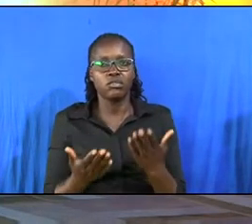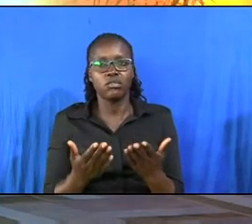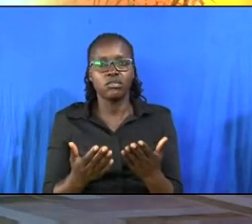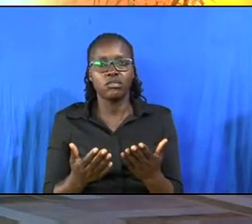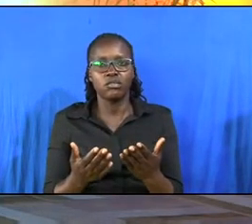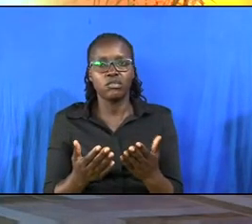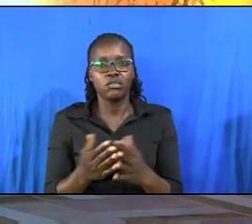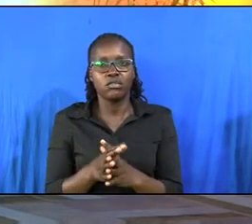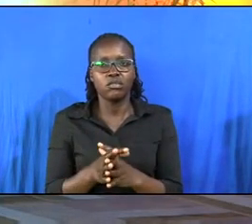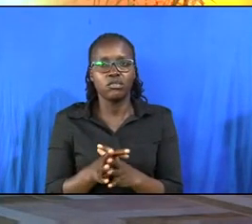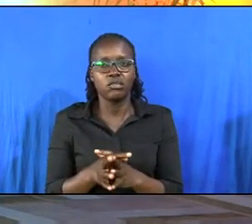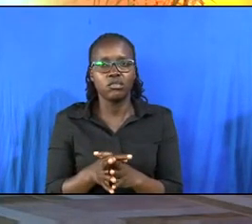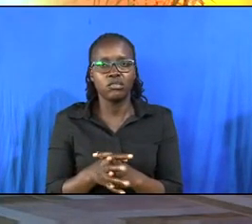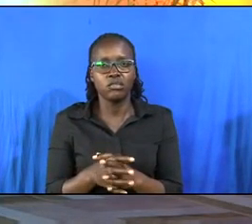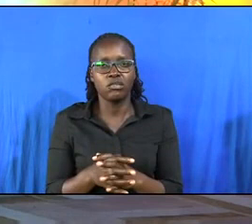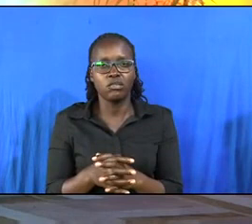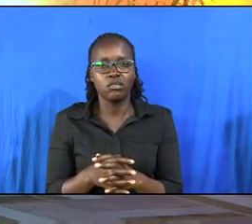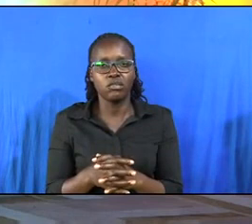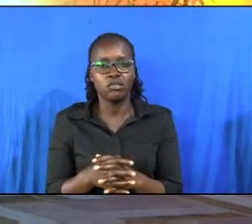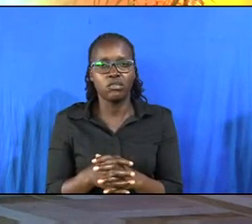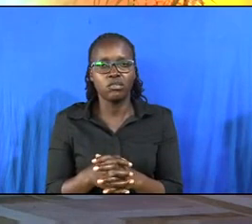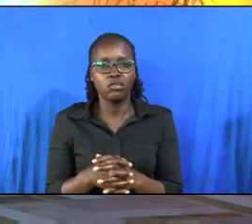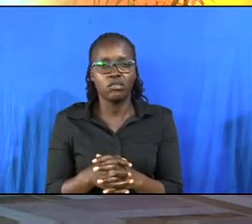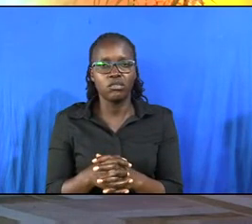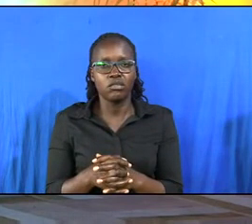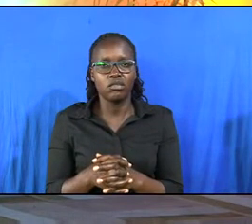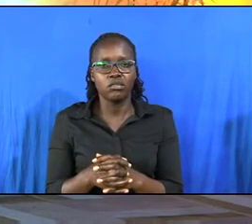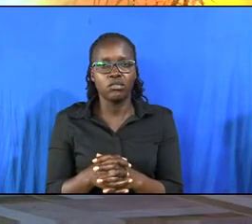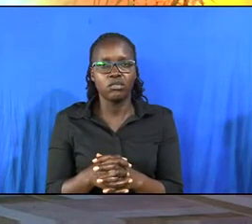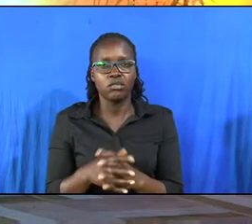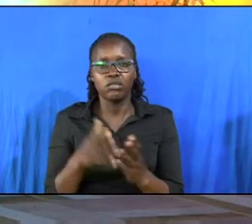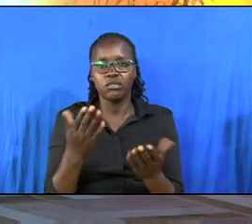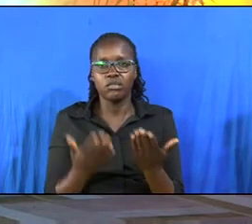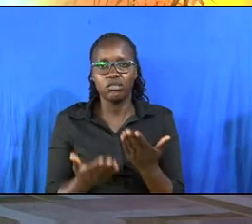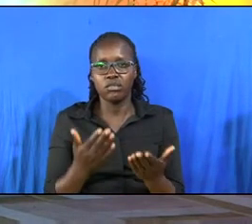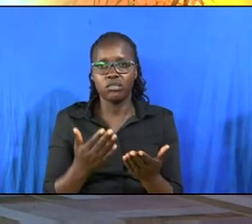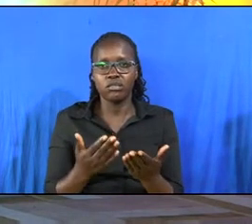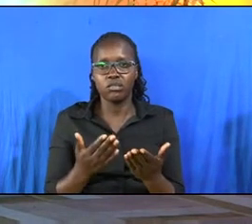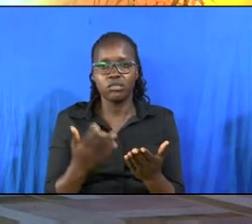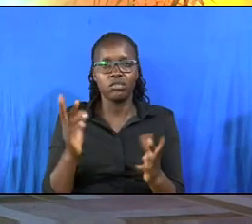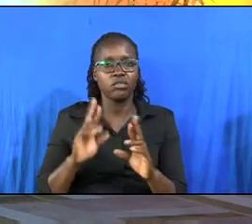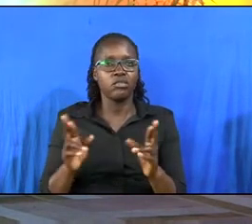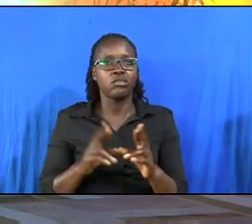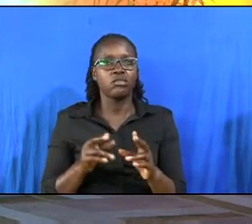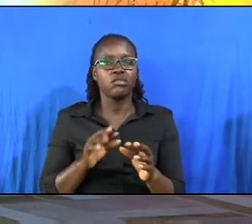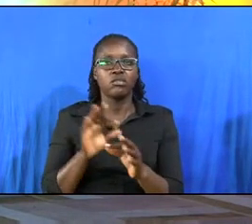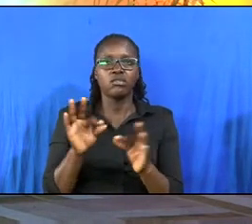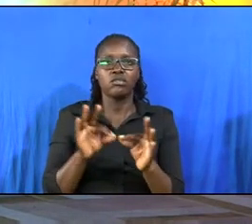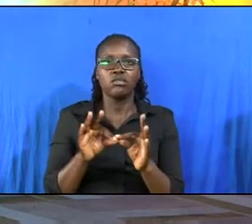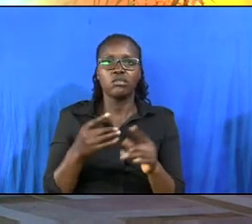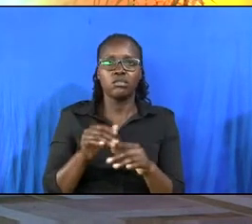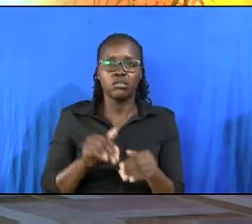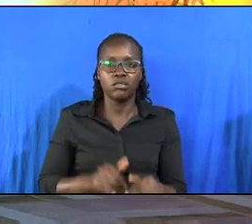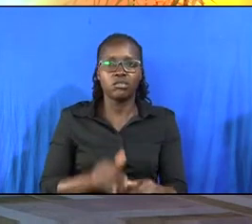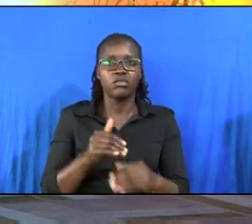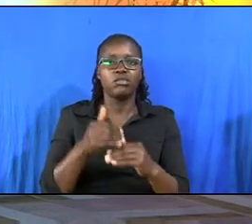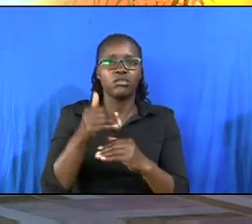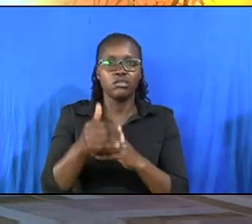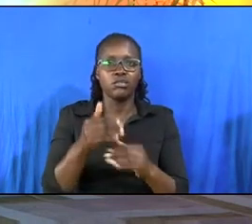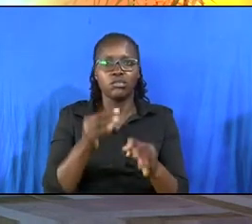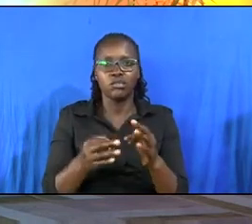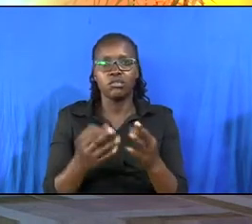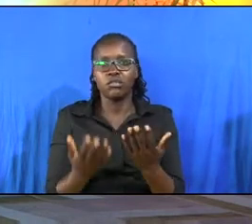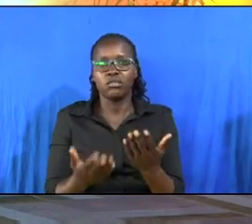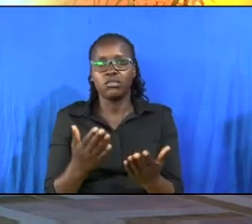Not that I have already obtained all these, or have already been made perfect, but I press on to take hold of that which